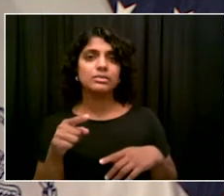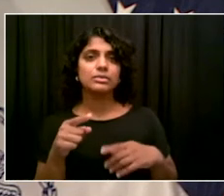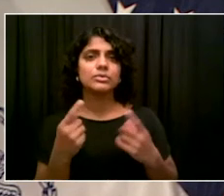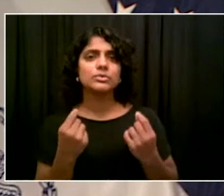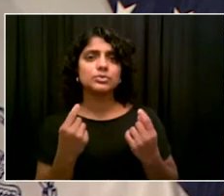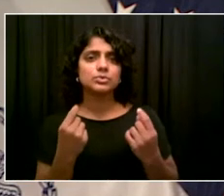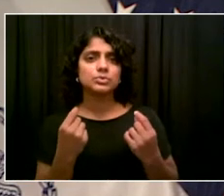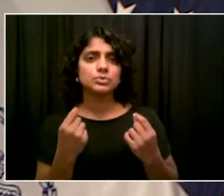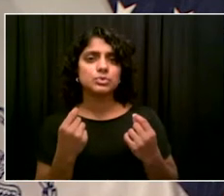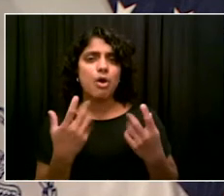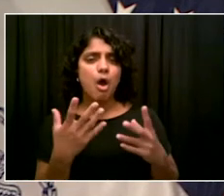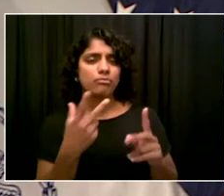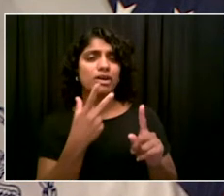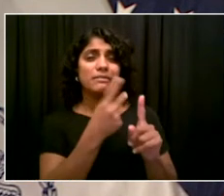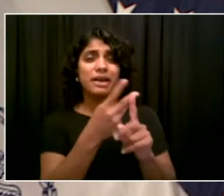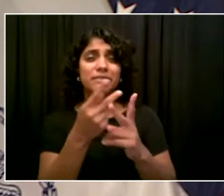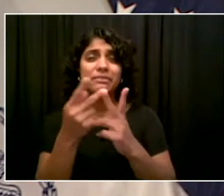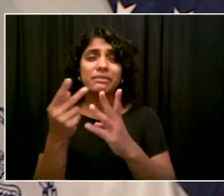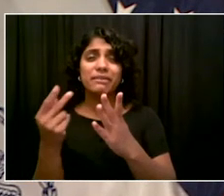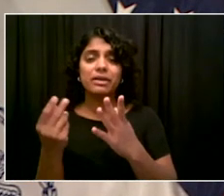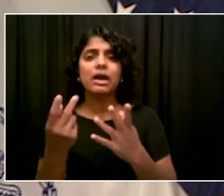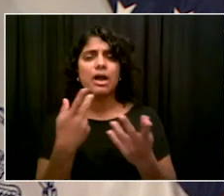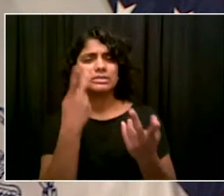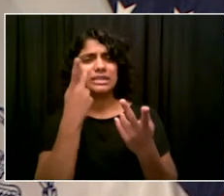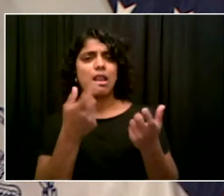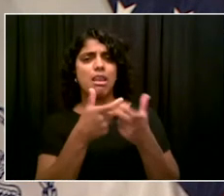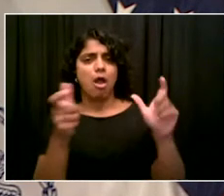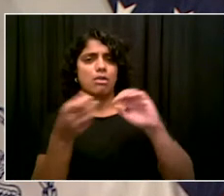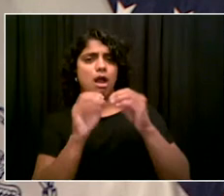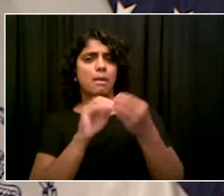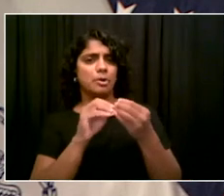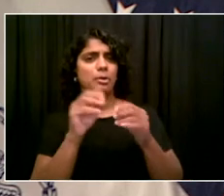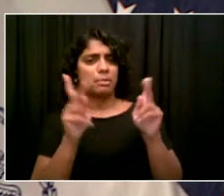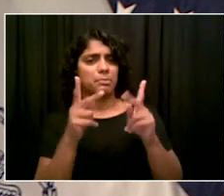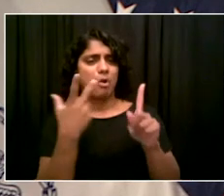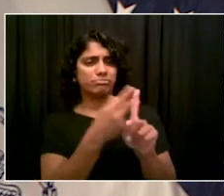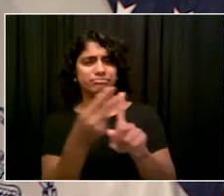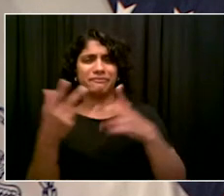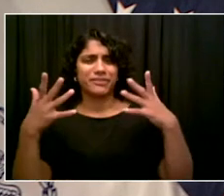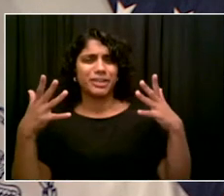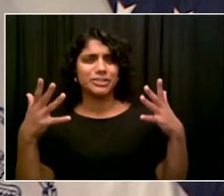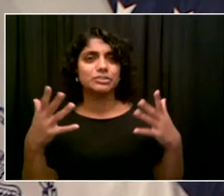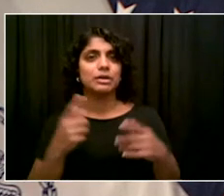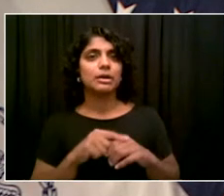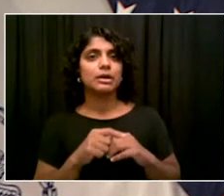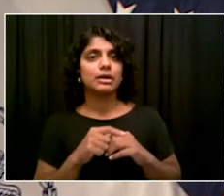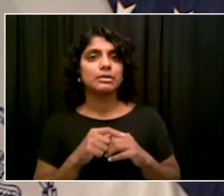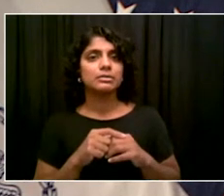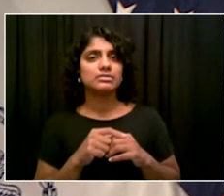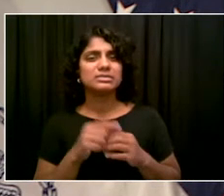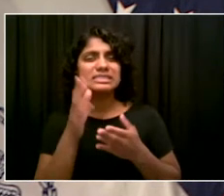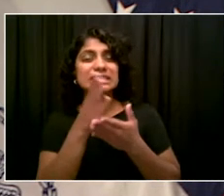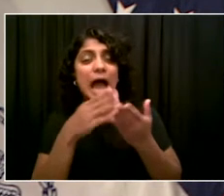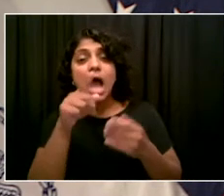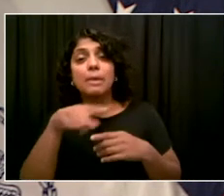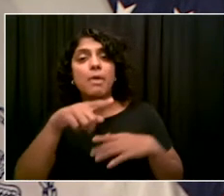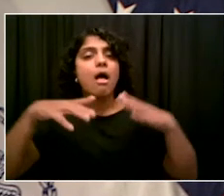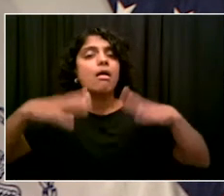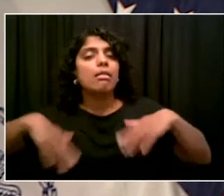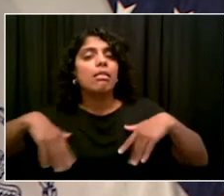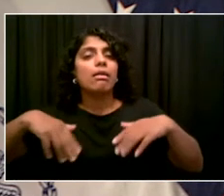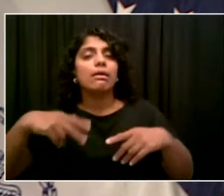that are almost solely among the unvaccinated, how do you tackle that from a regulatory or a policy